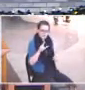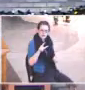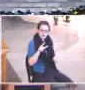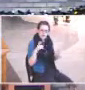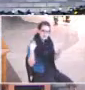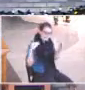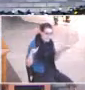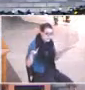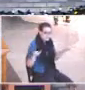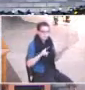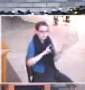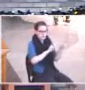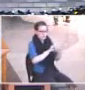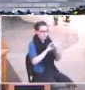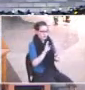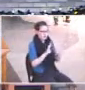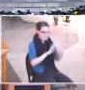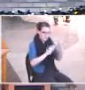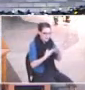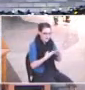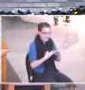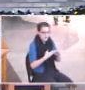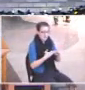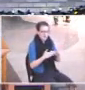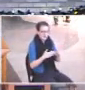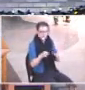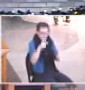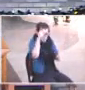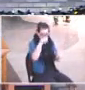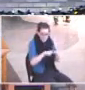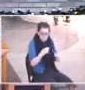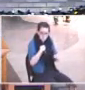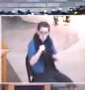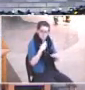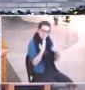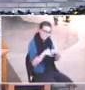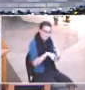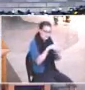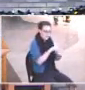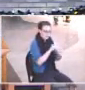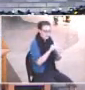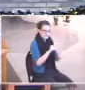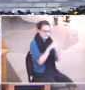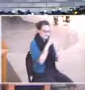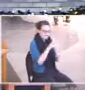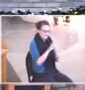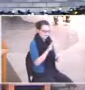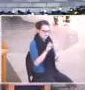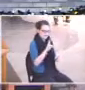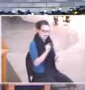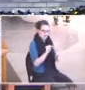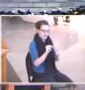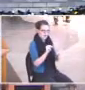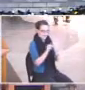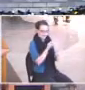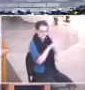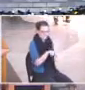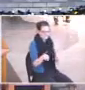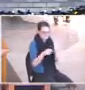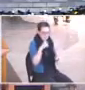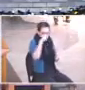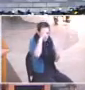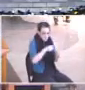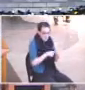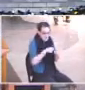going to Bethlehem and having this baby in the stable and the wise men and the shepherds? And don't you